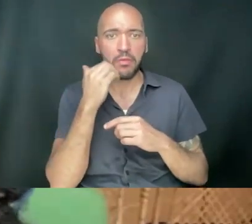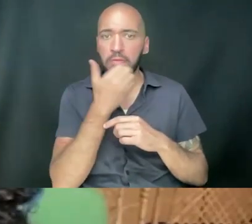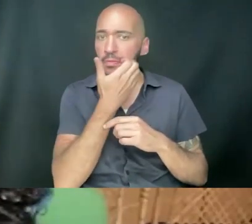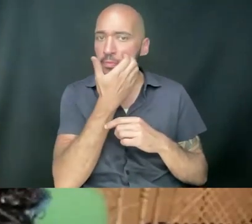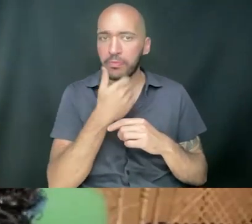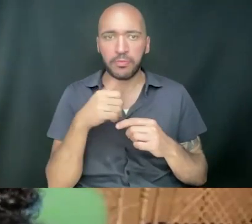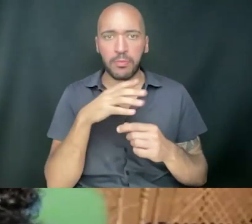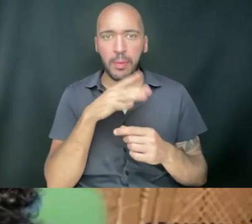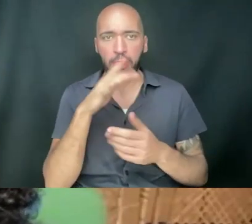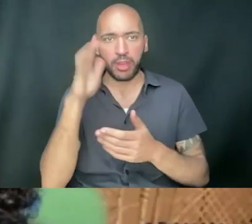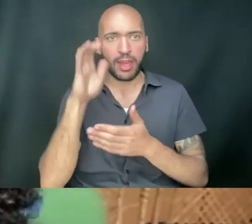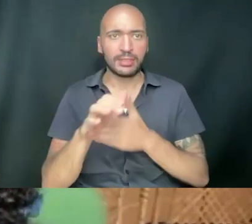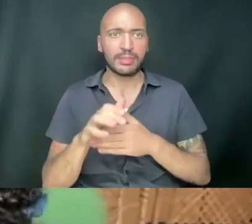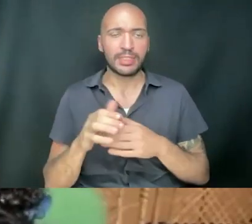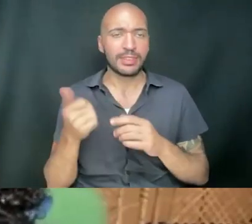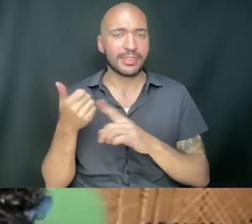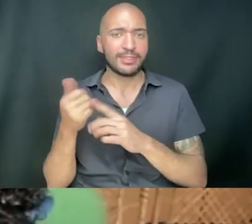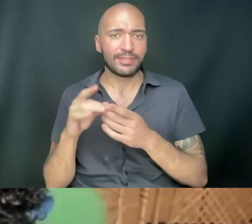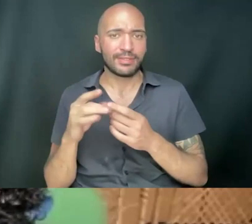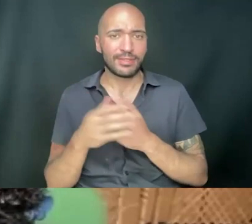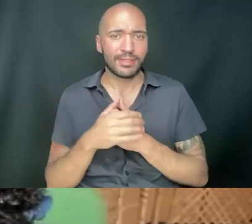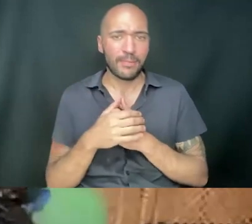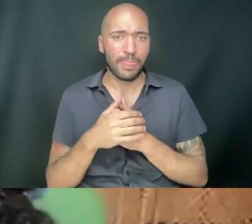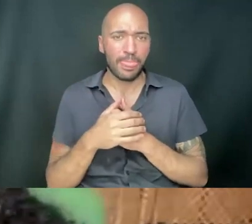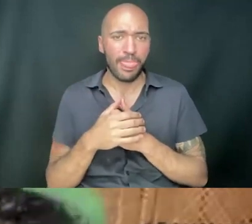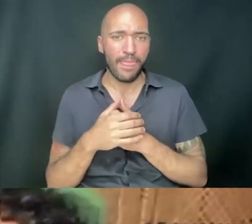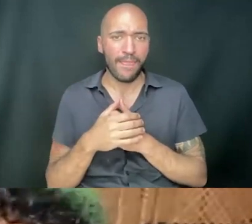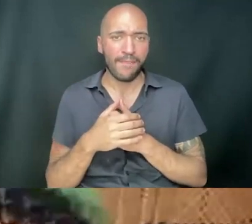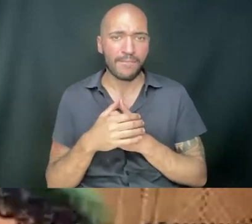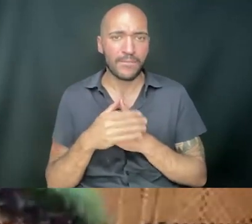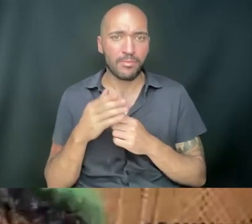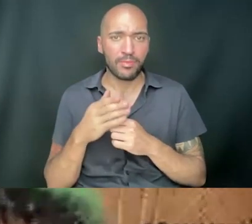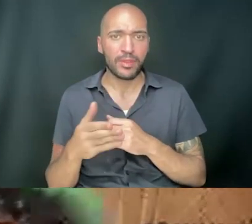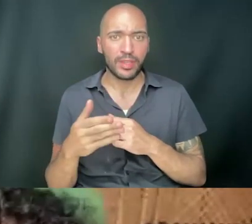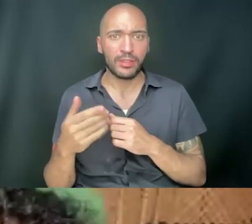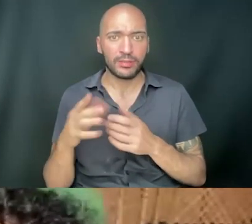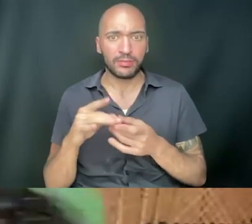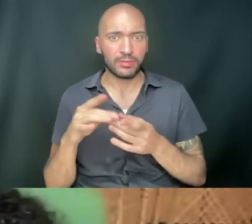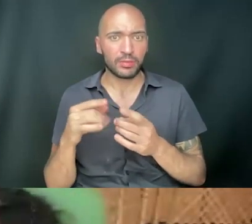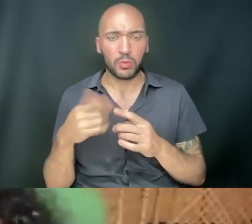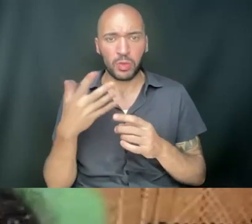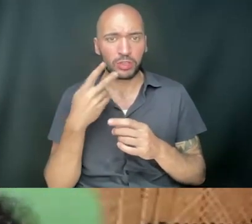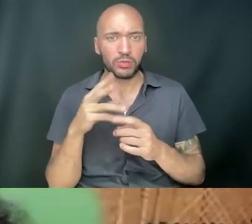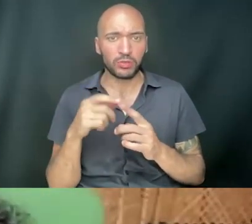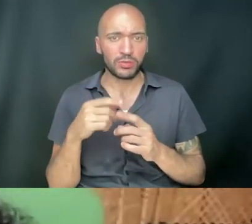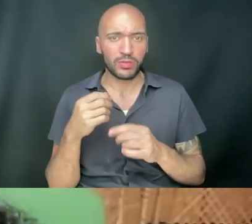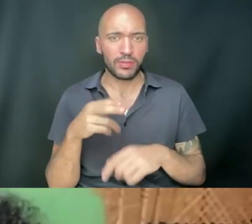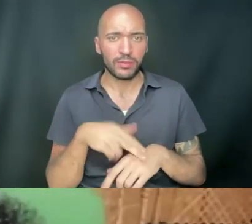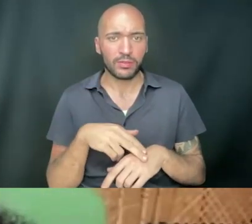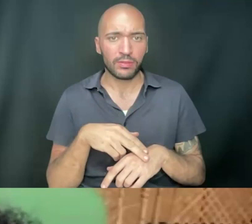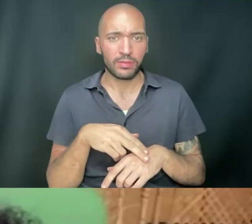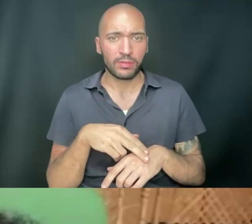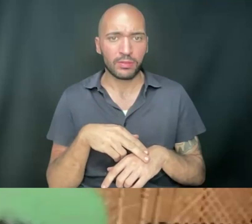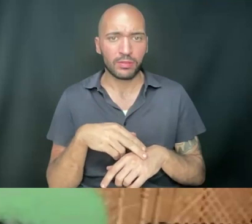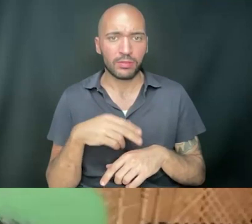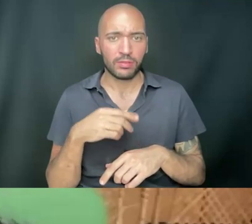mother's husband saying like, you know, after regurgitating to me what he had seen in the news, being like, well, of course, well,